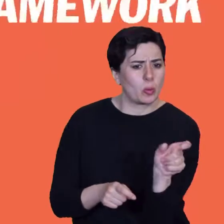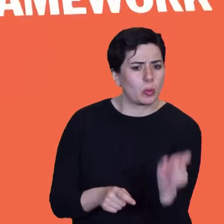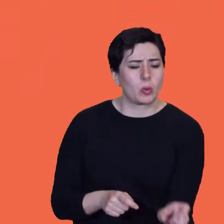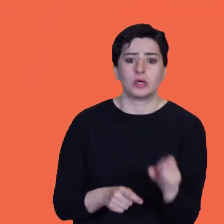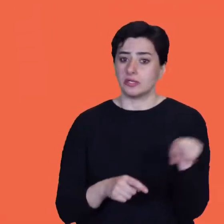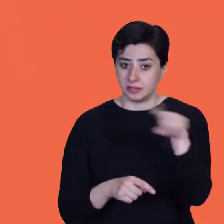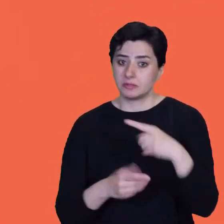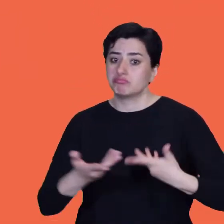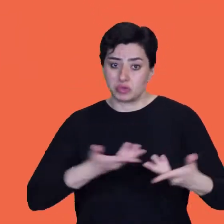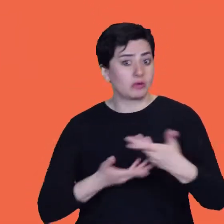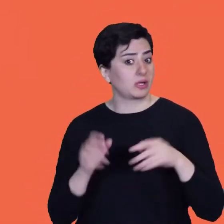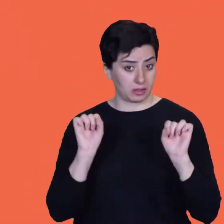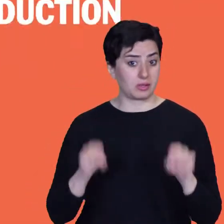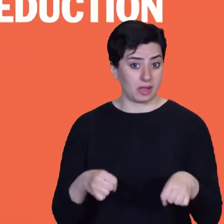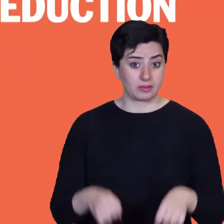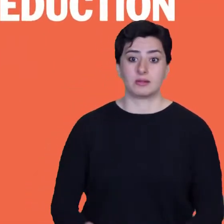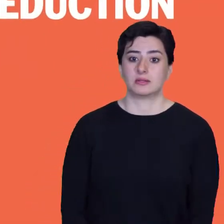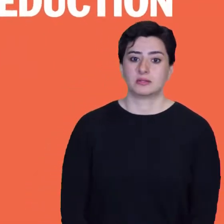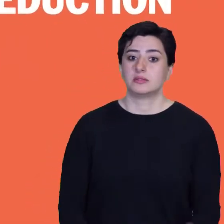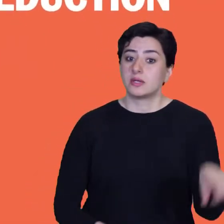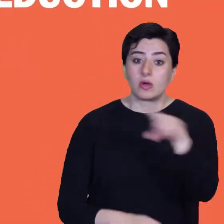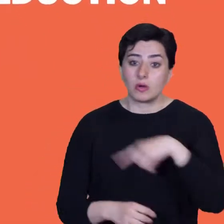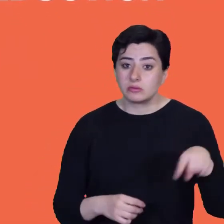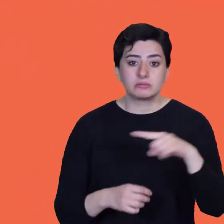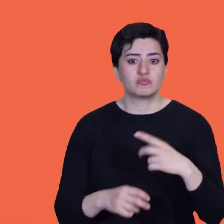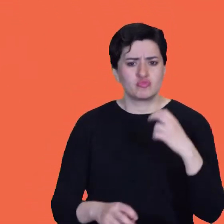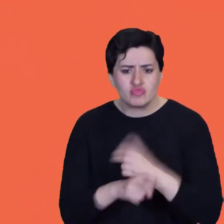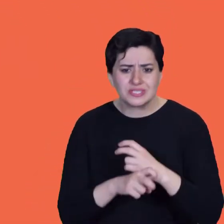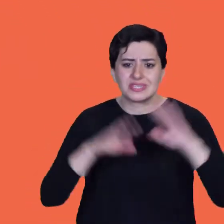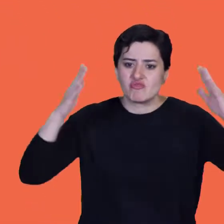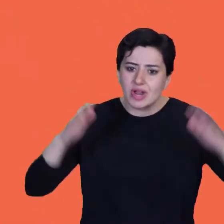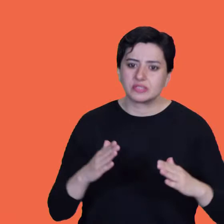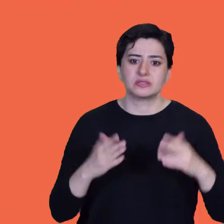We can talk about the Sendai framework for disaster risk reduction.